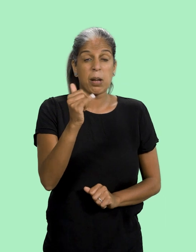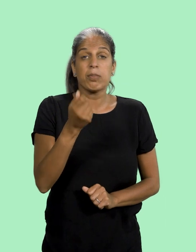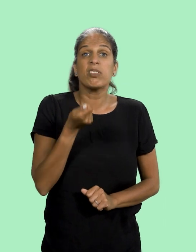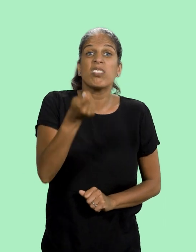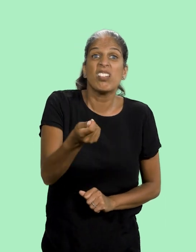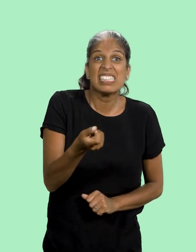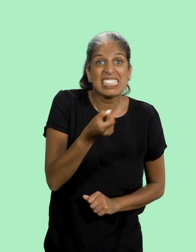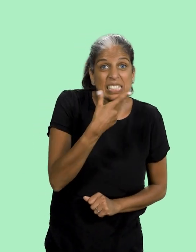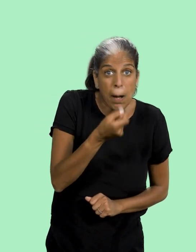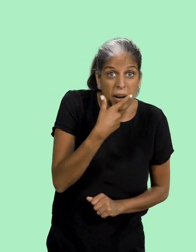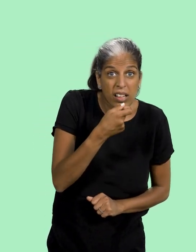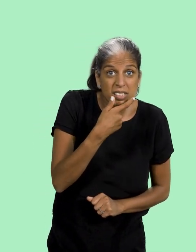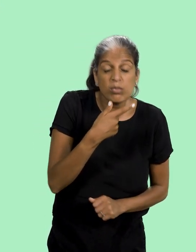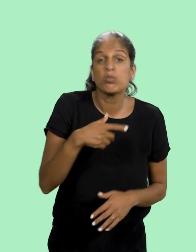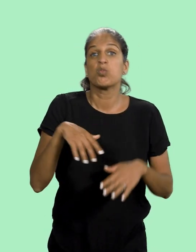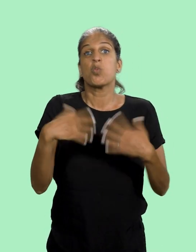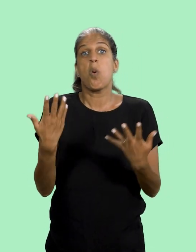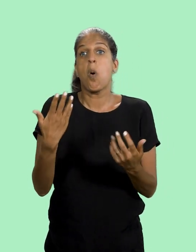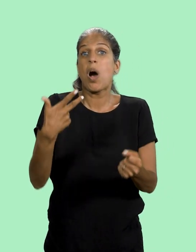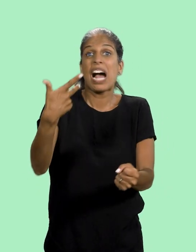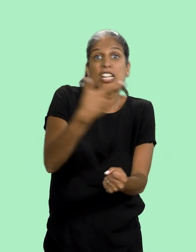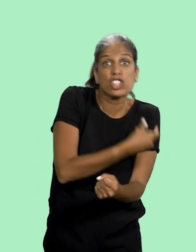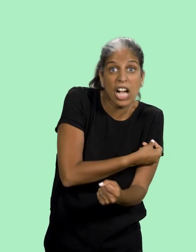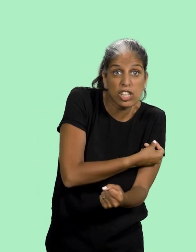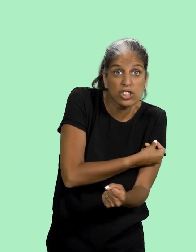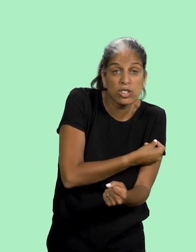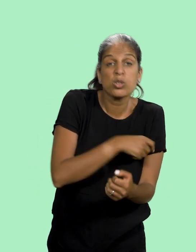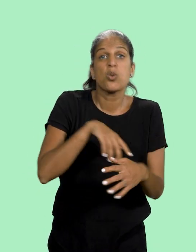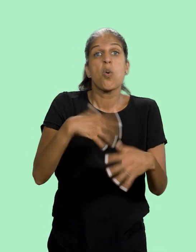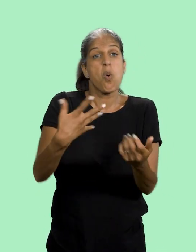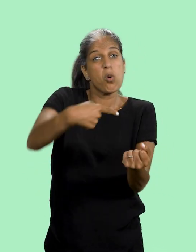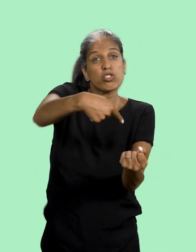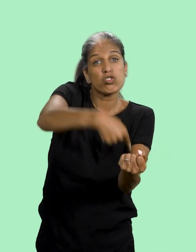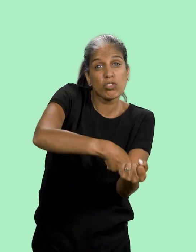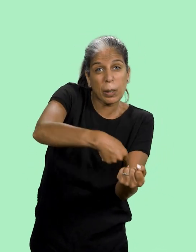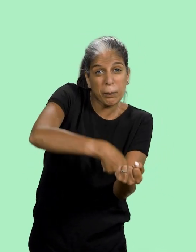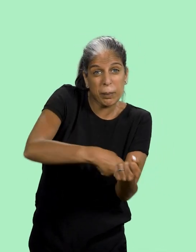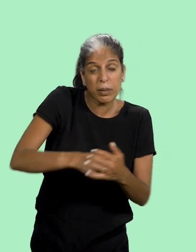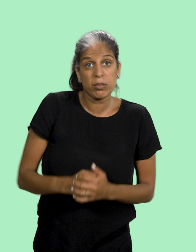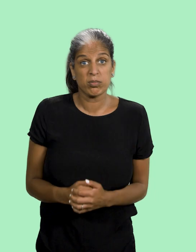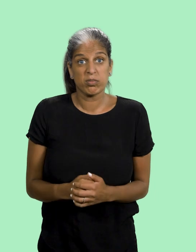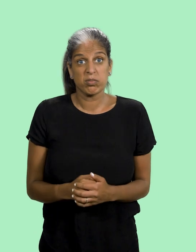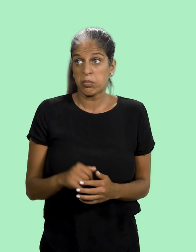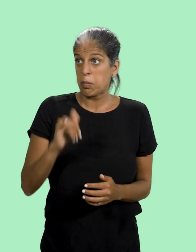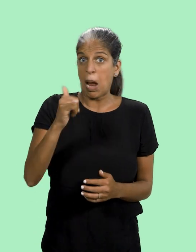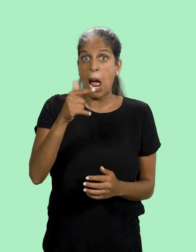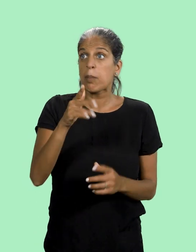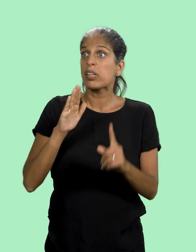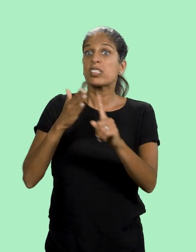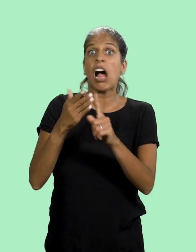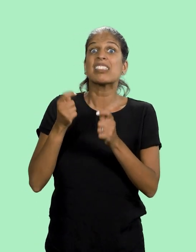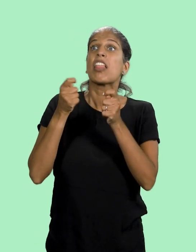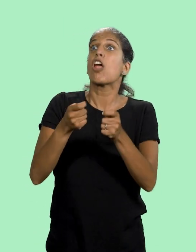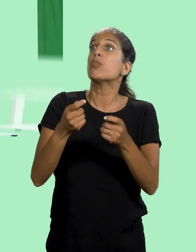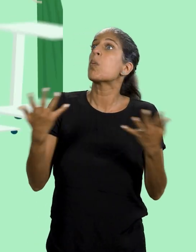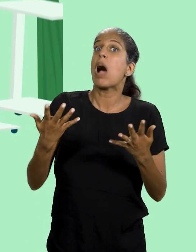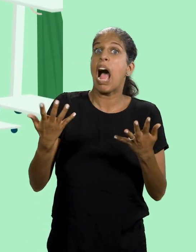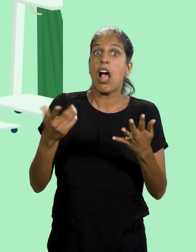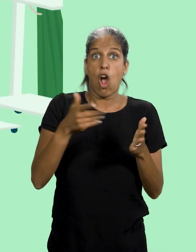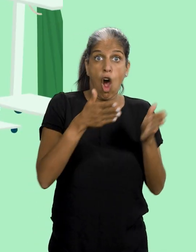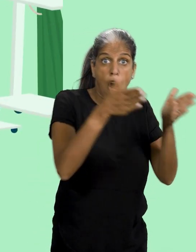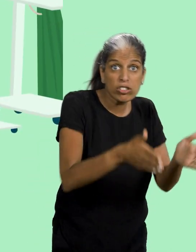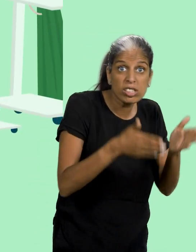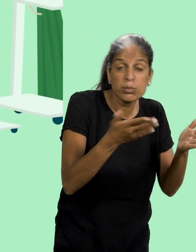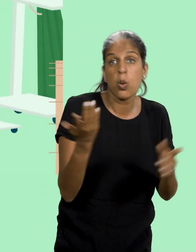treatment as tablets, as an injection under your skin, or as a drip into a vein. You might have targeted